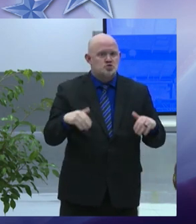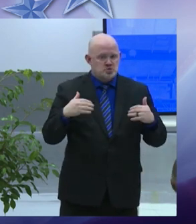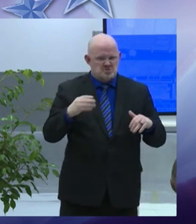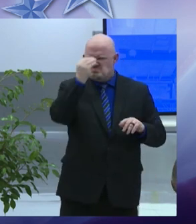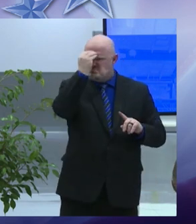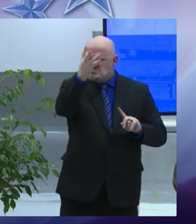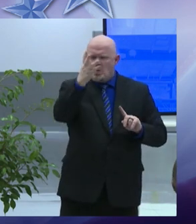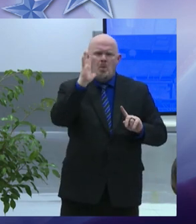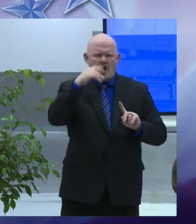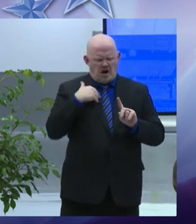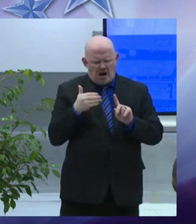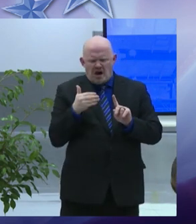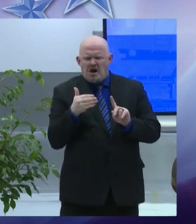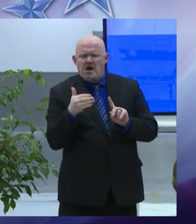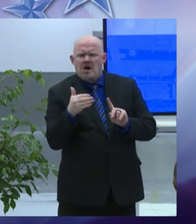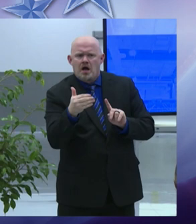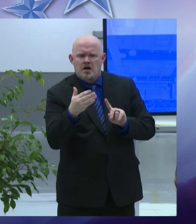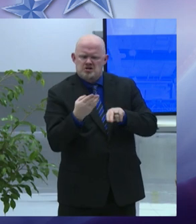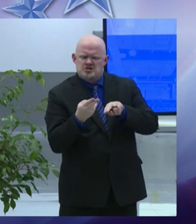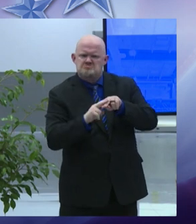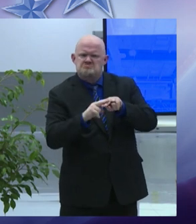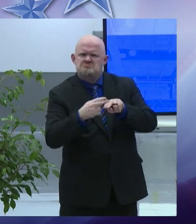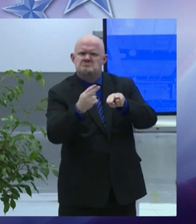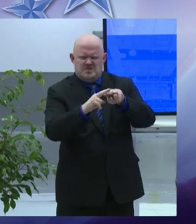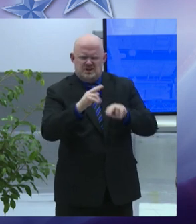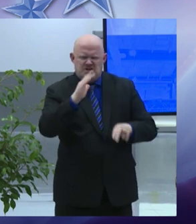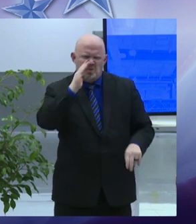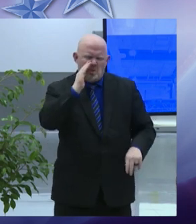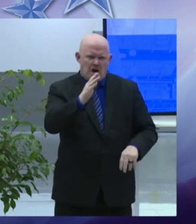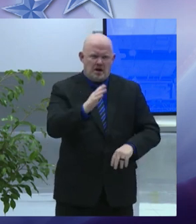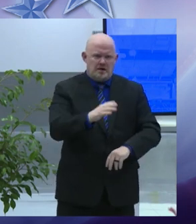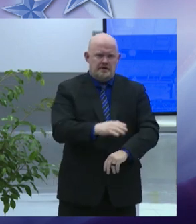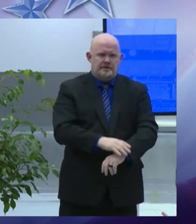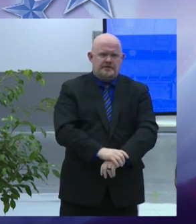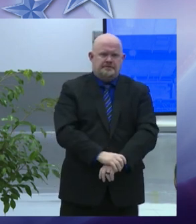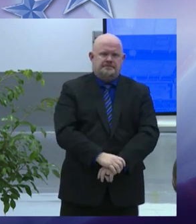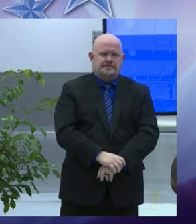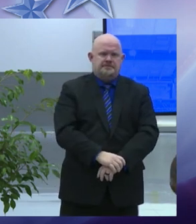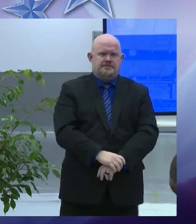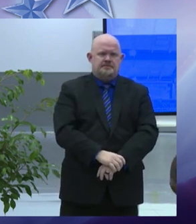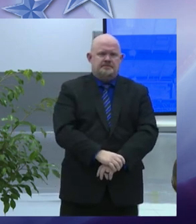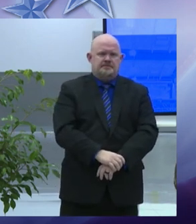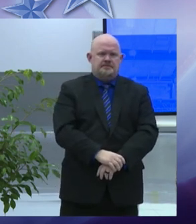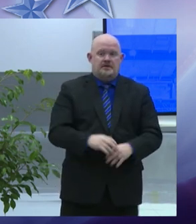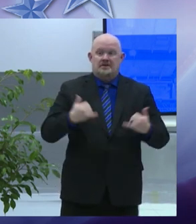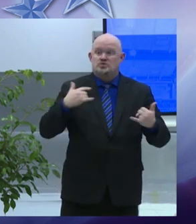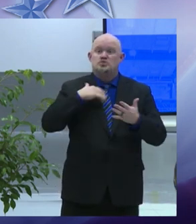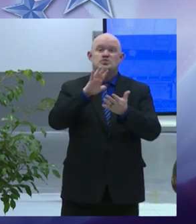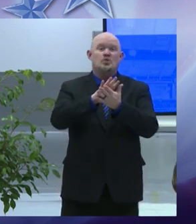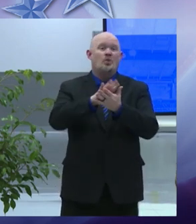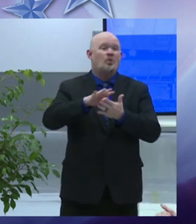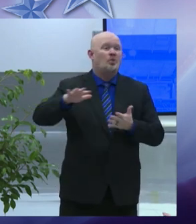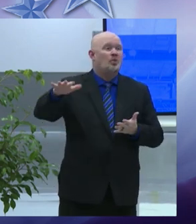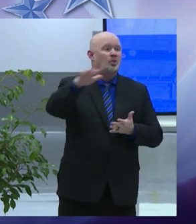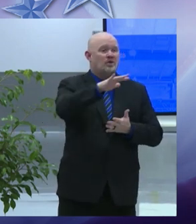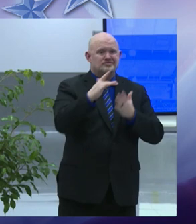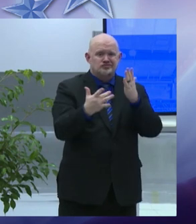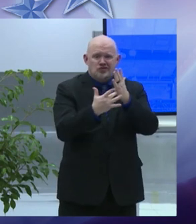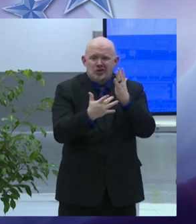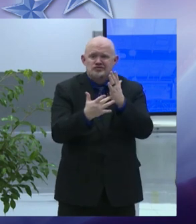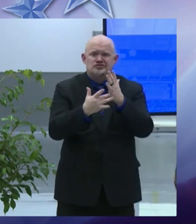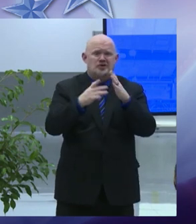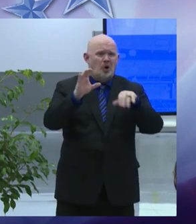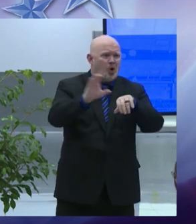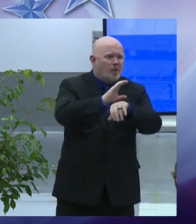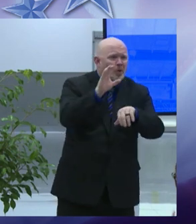city school facilities are becoming the most modern and well equipped in our region with investment through the joint schools construction board and the hard work of our department